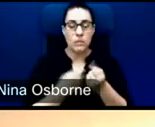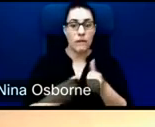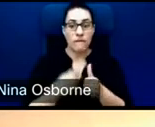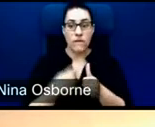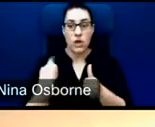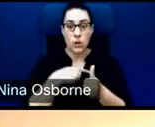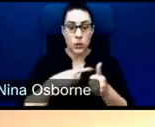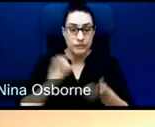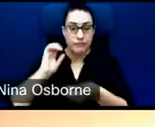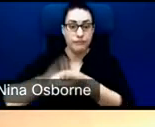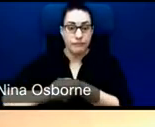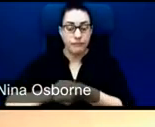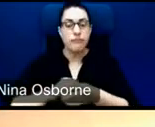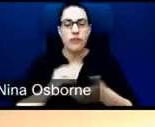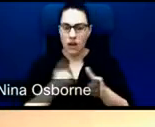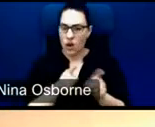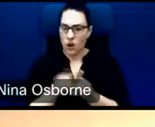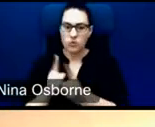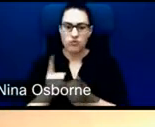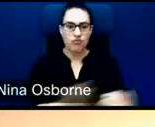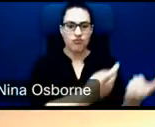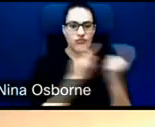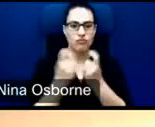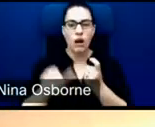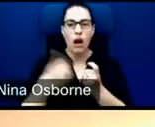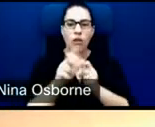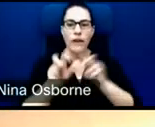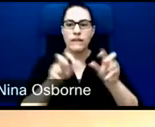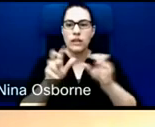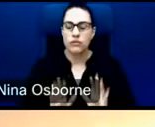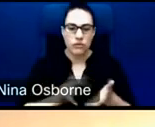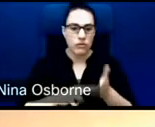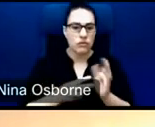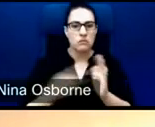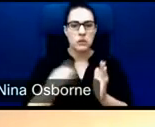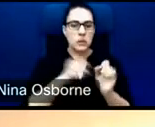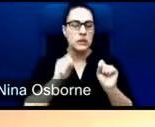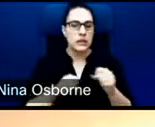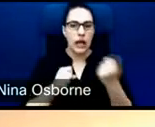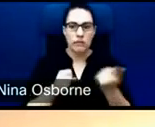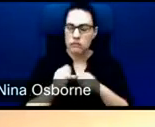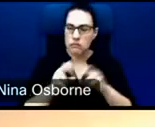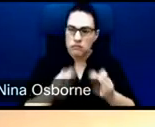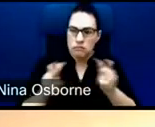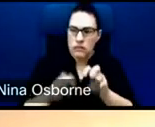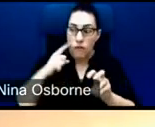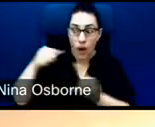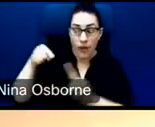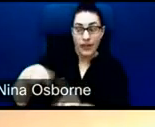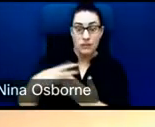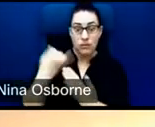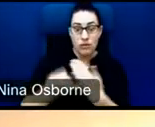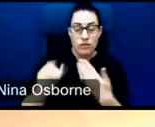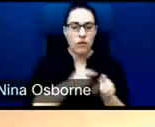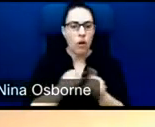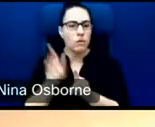And we looked at it for this project, but also looking at it for the impact bond space at large, as well as other projects that